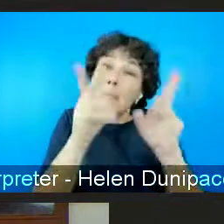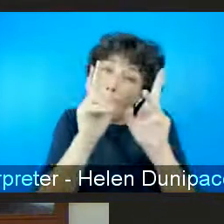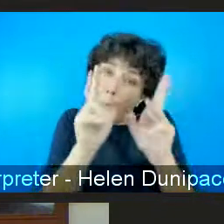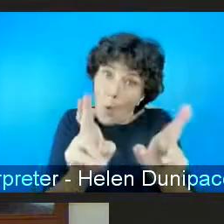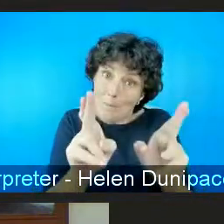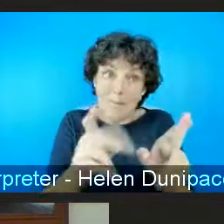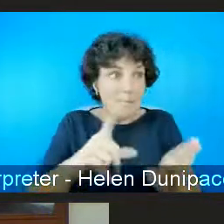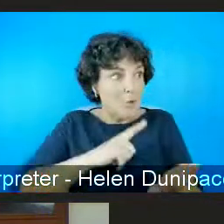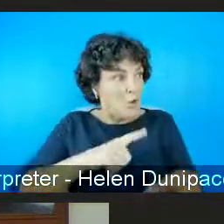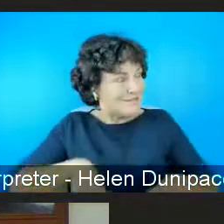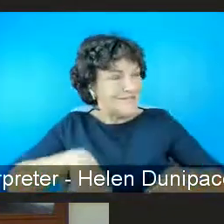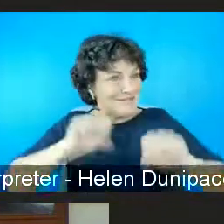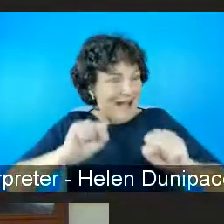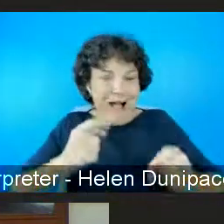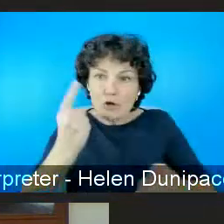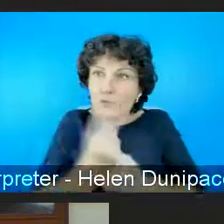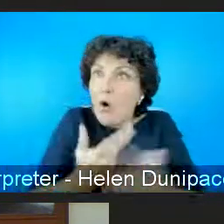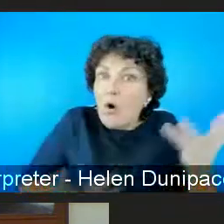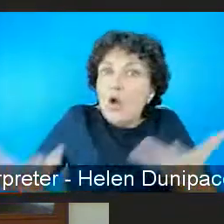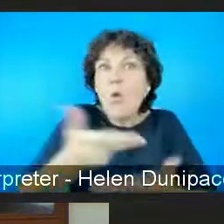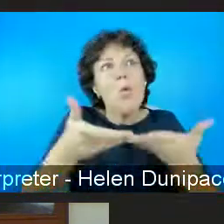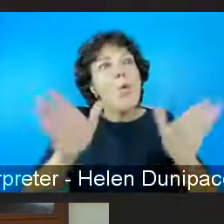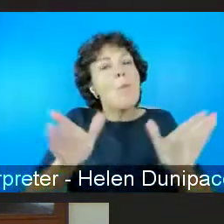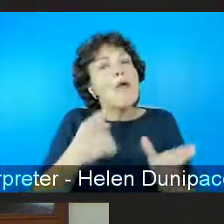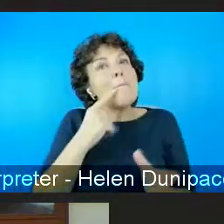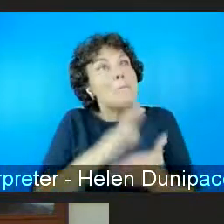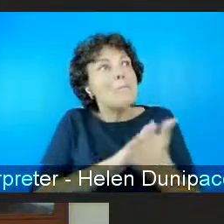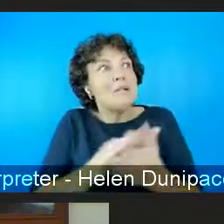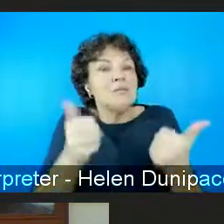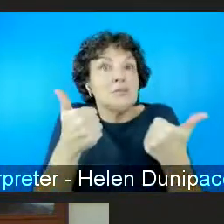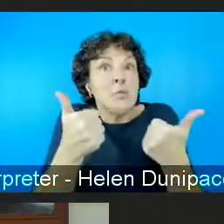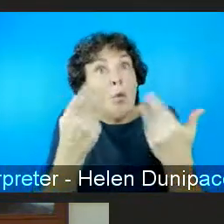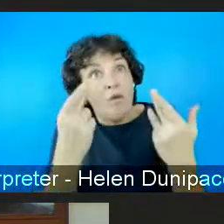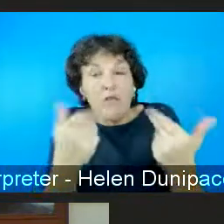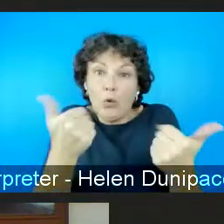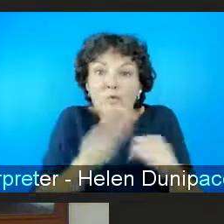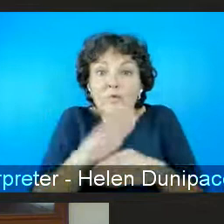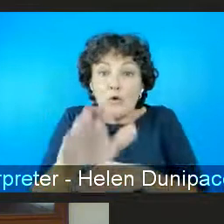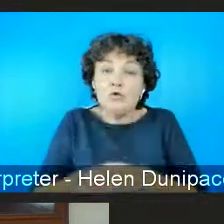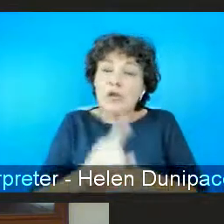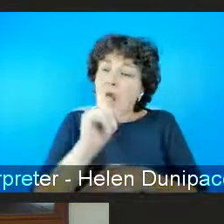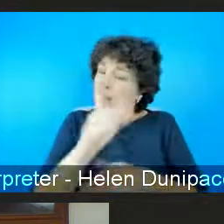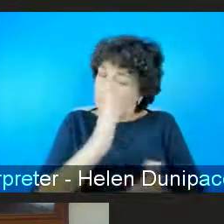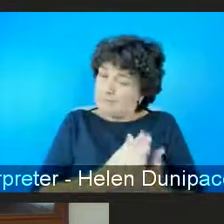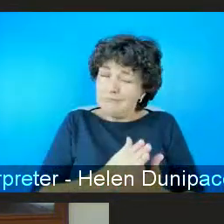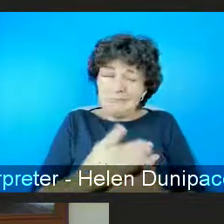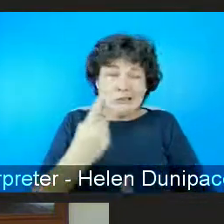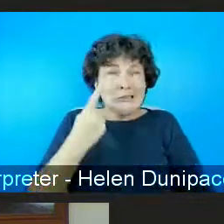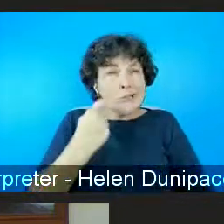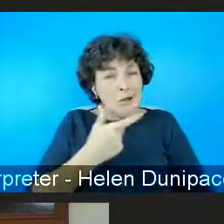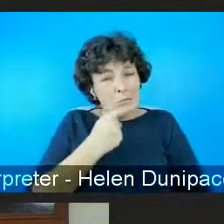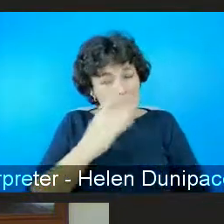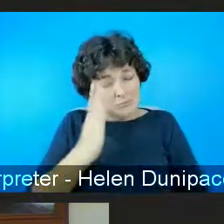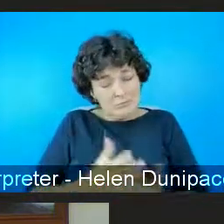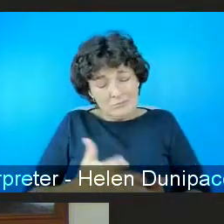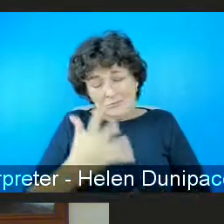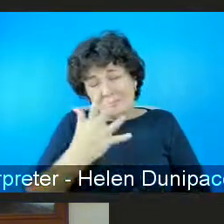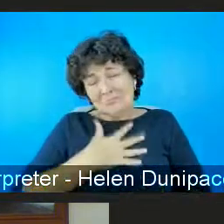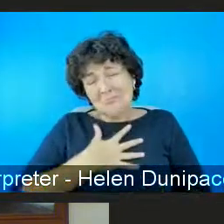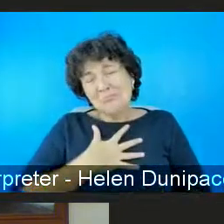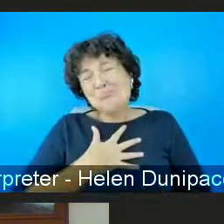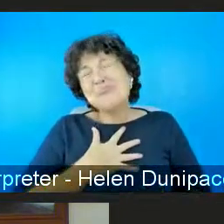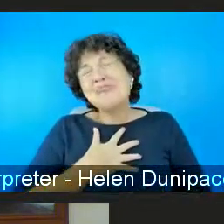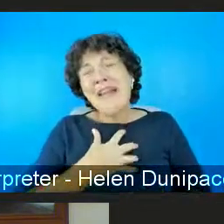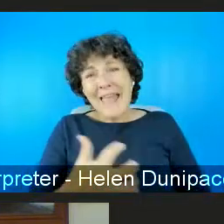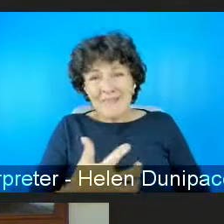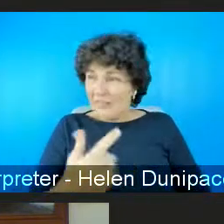sense that we're talking about it now and young people are courageously saying you know this is what's